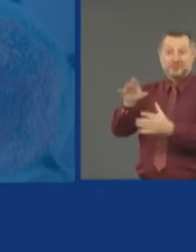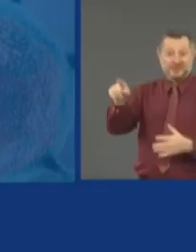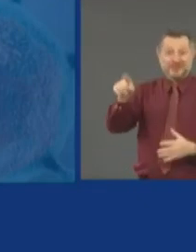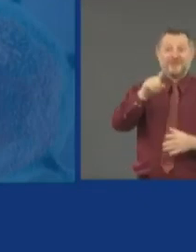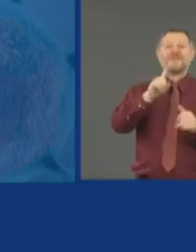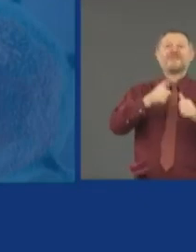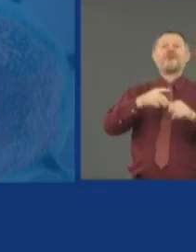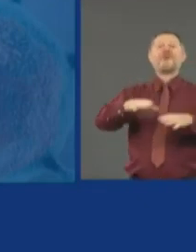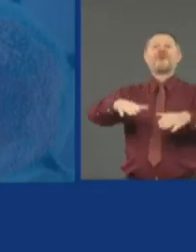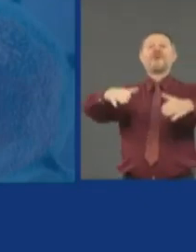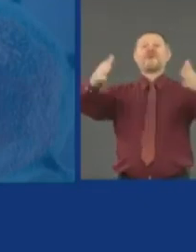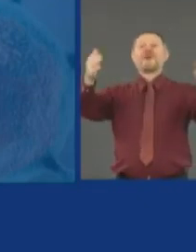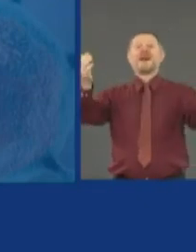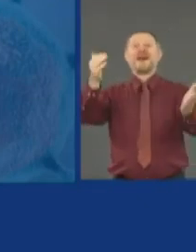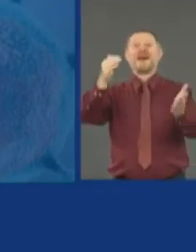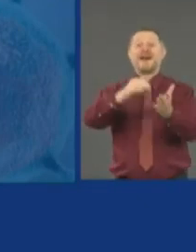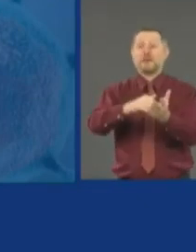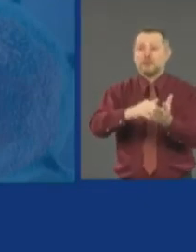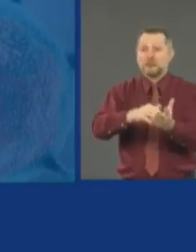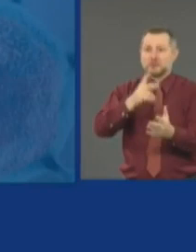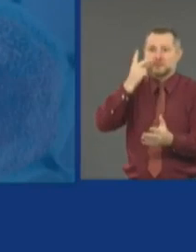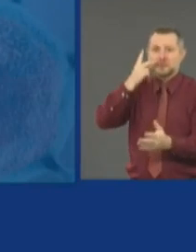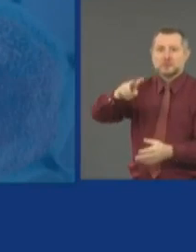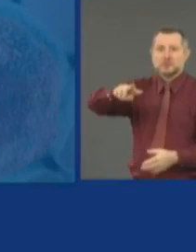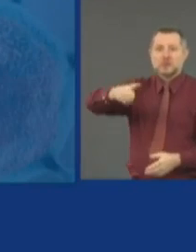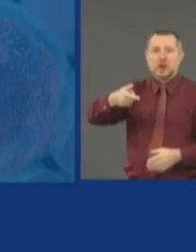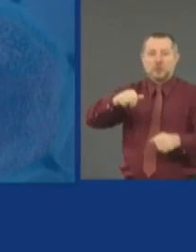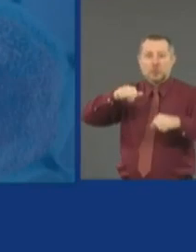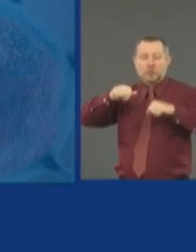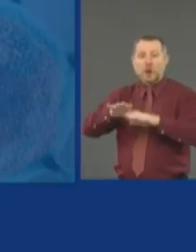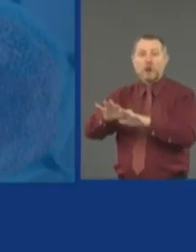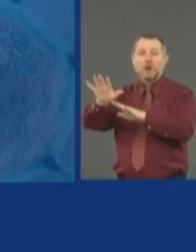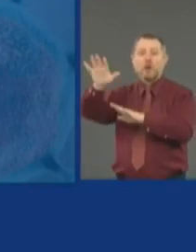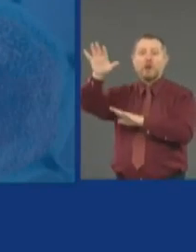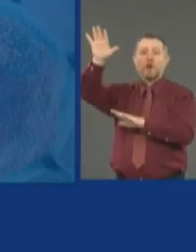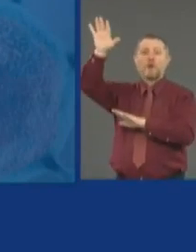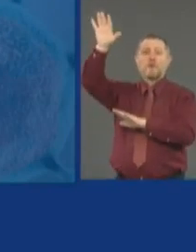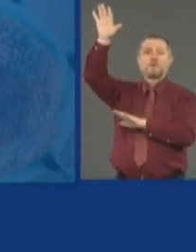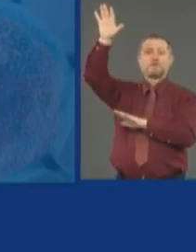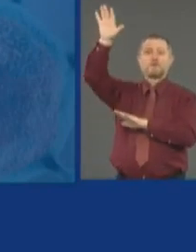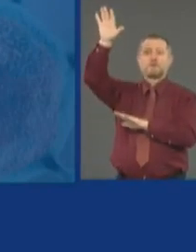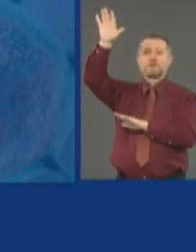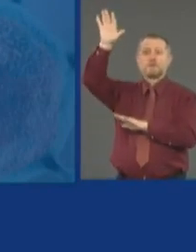See this second wave, this second spike where the numbers go up again.